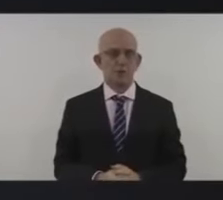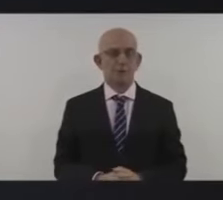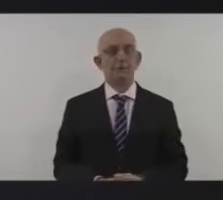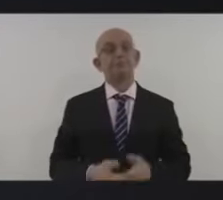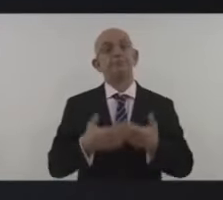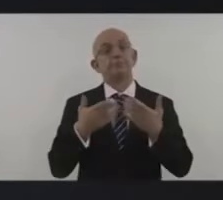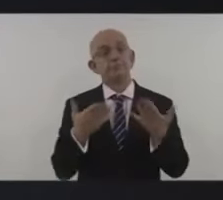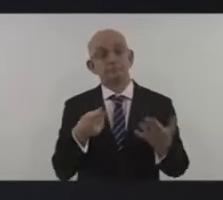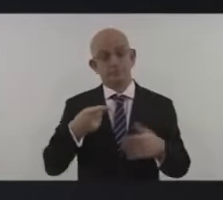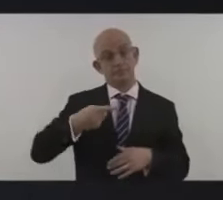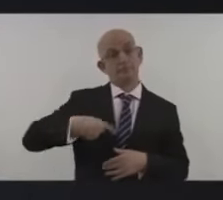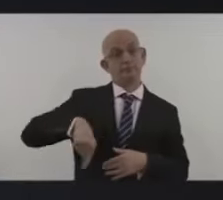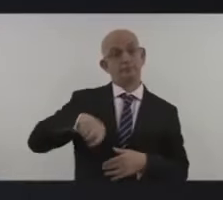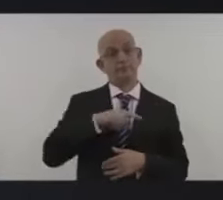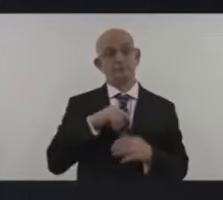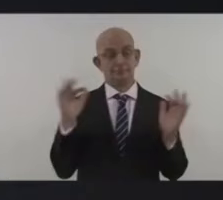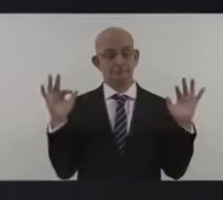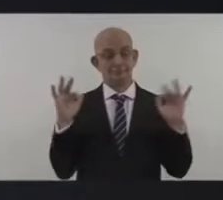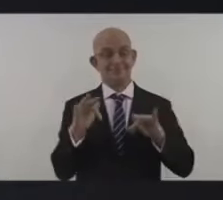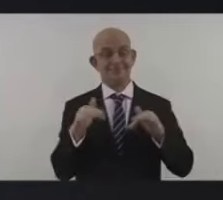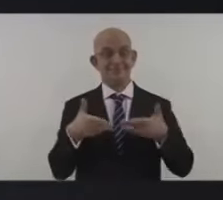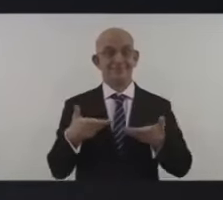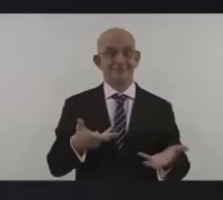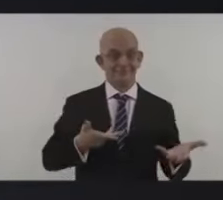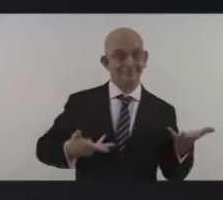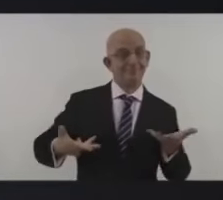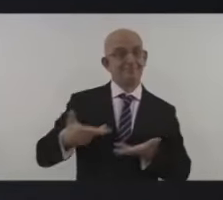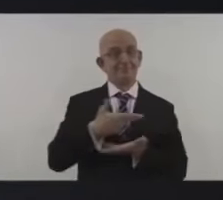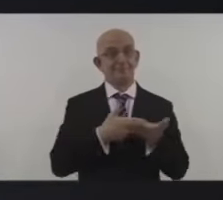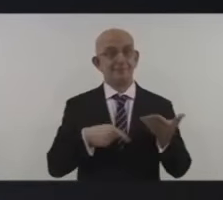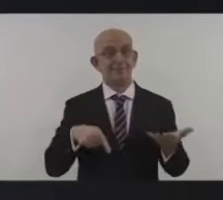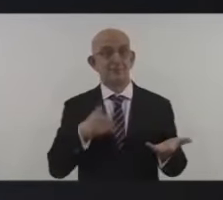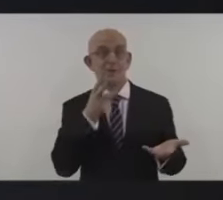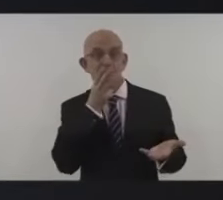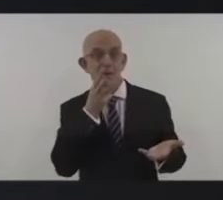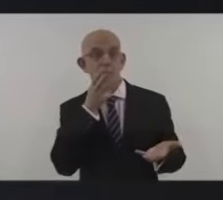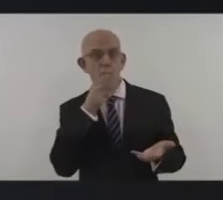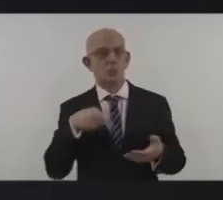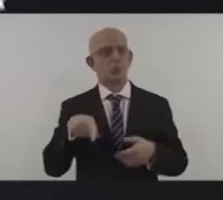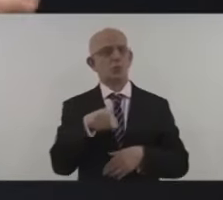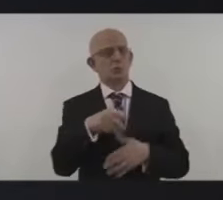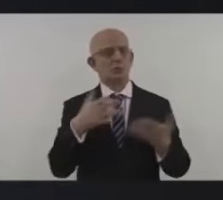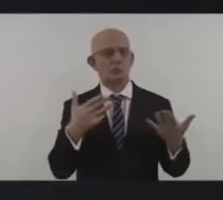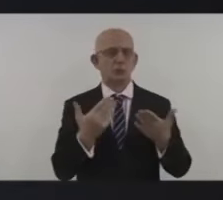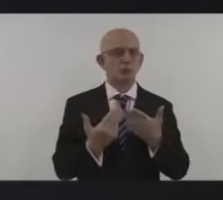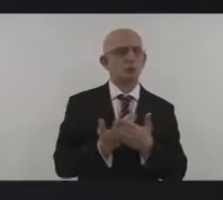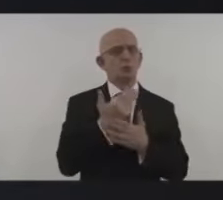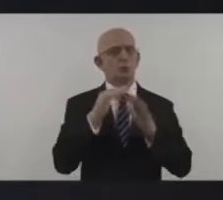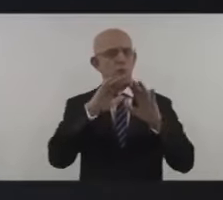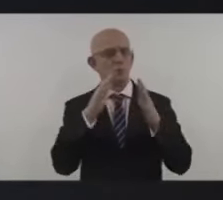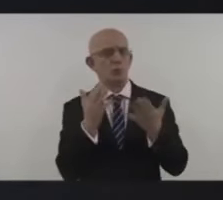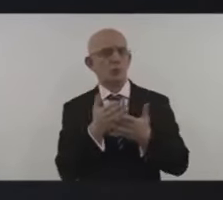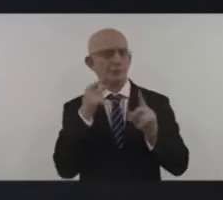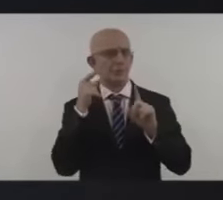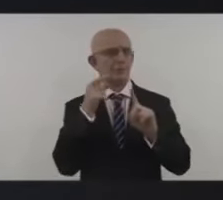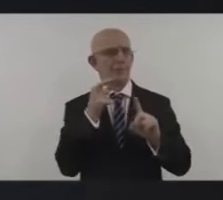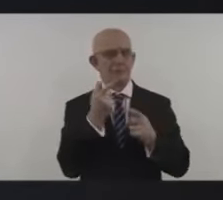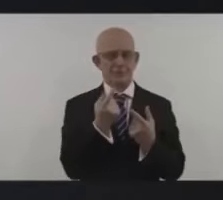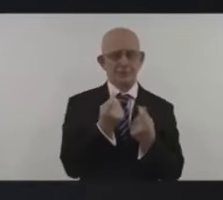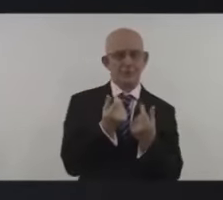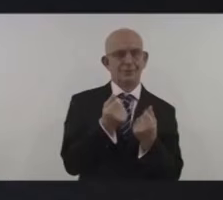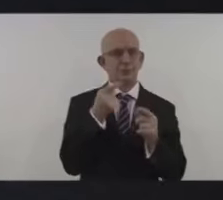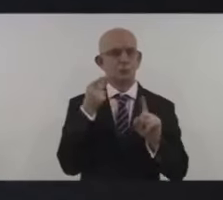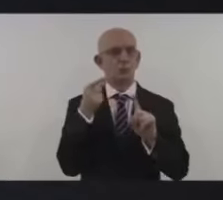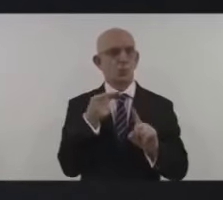two-thirds of the world's nations cannot afford to cut emissions quickly then every nation pays a